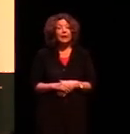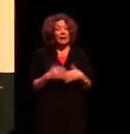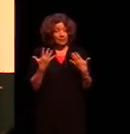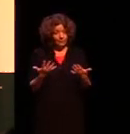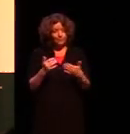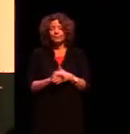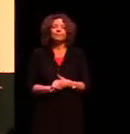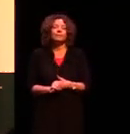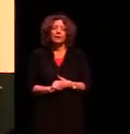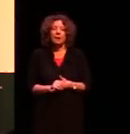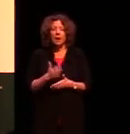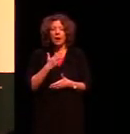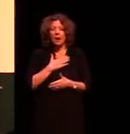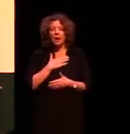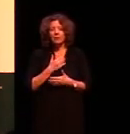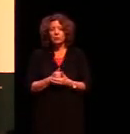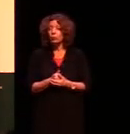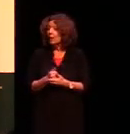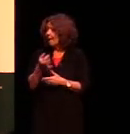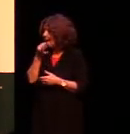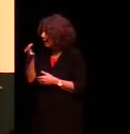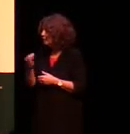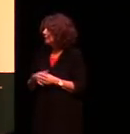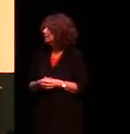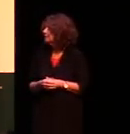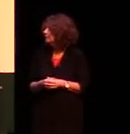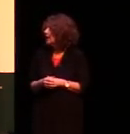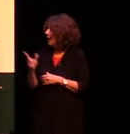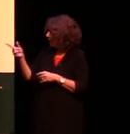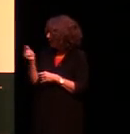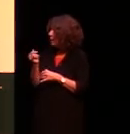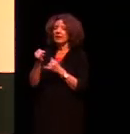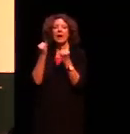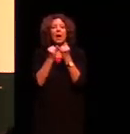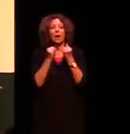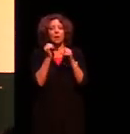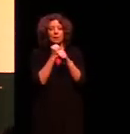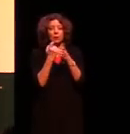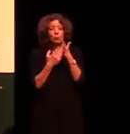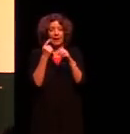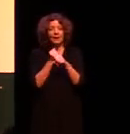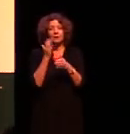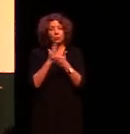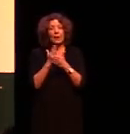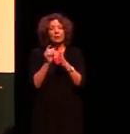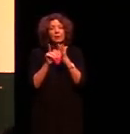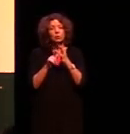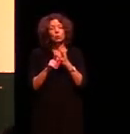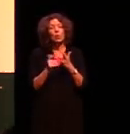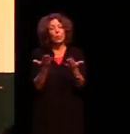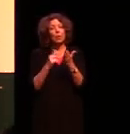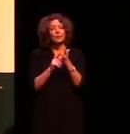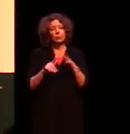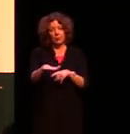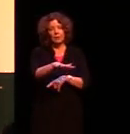this point, I would now like to call upon and invite Uncle Greg to carry out the welcome to